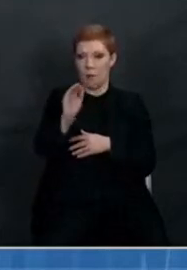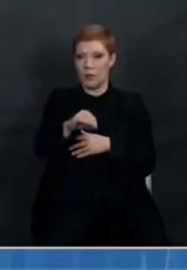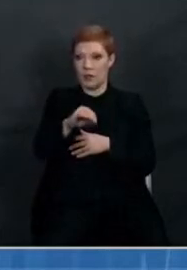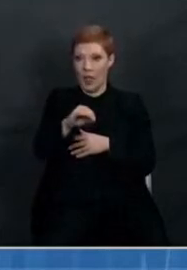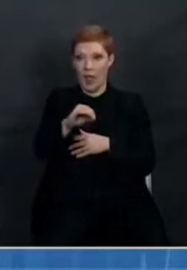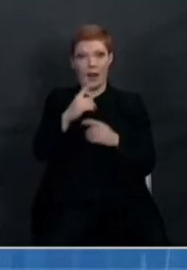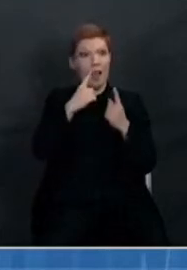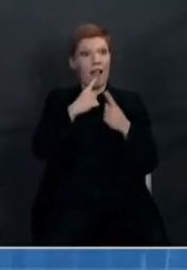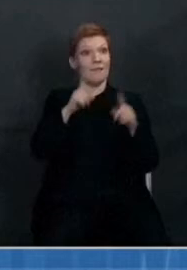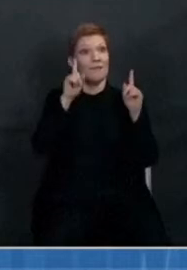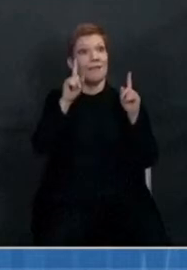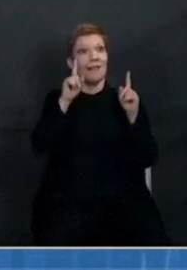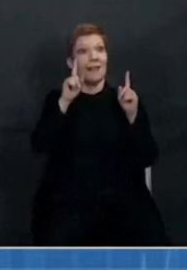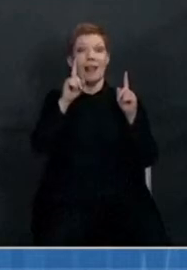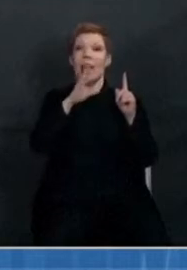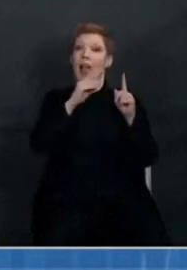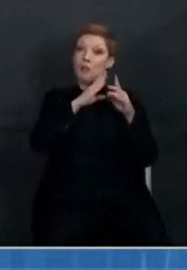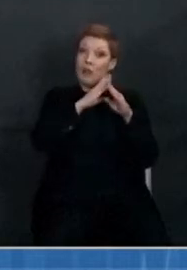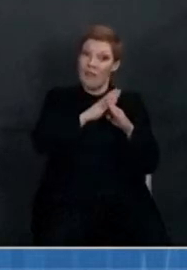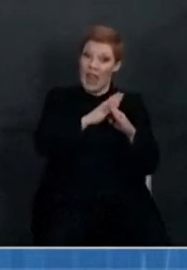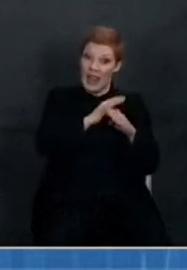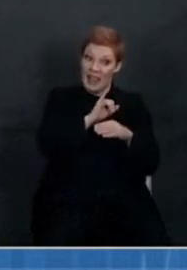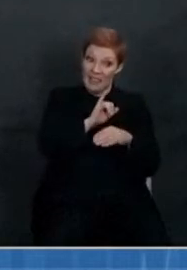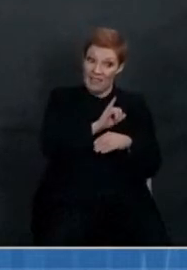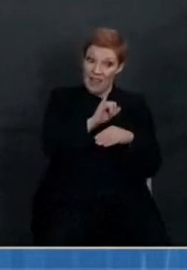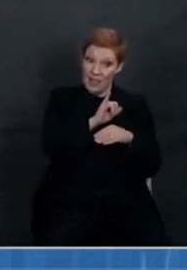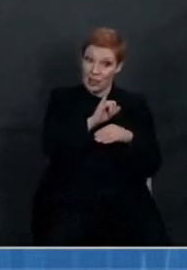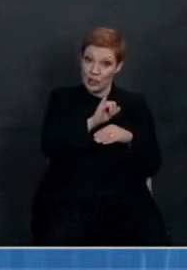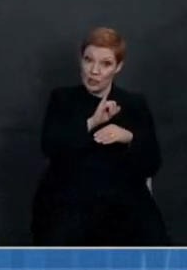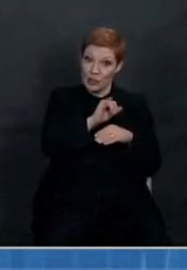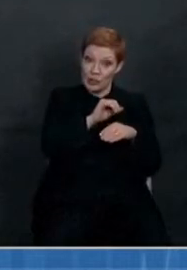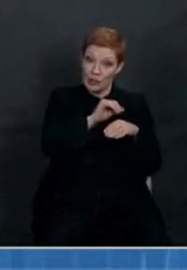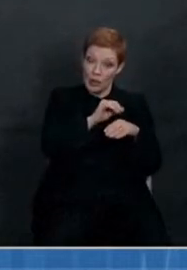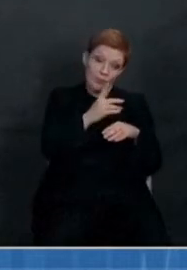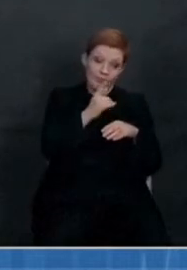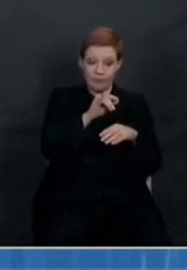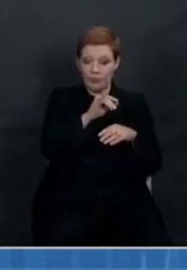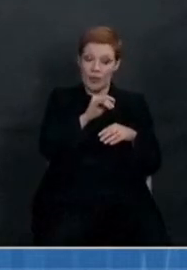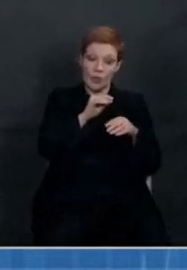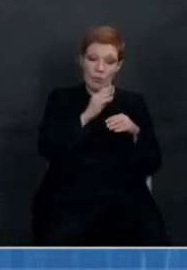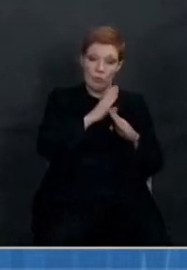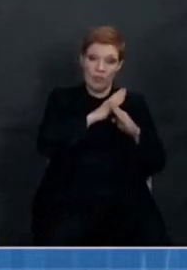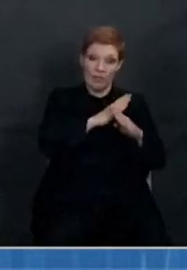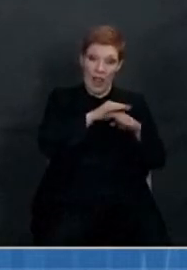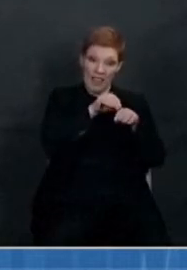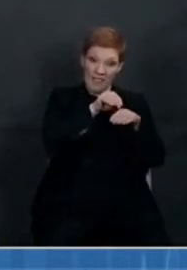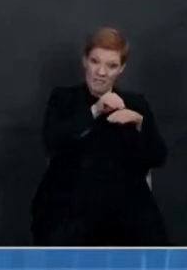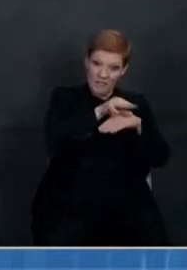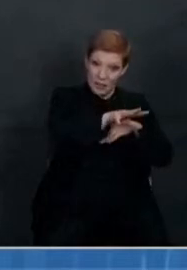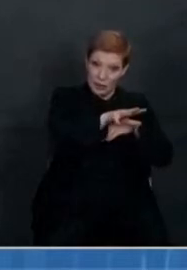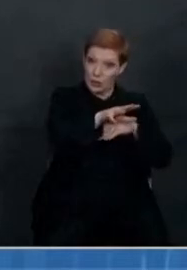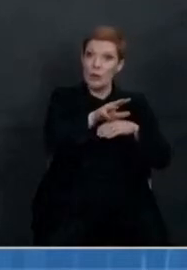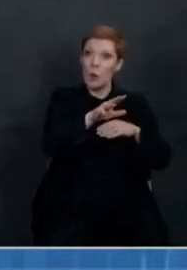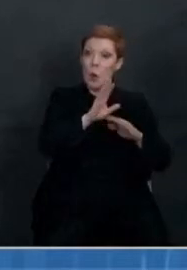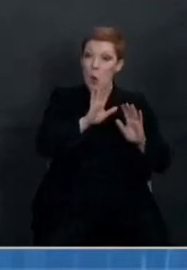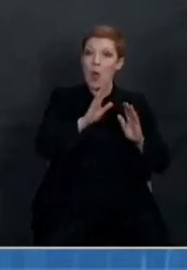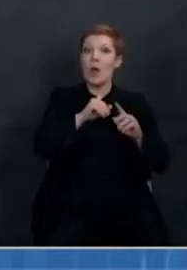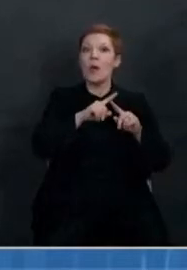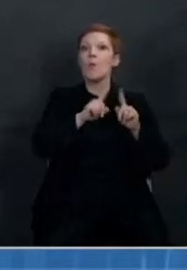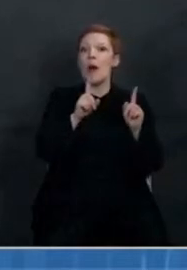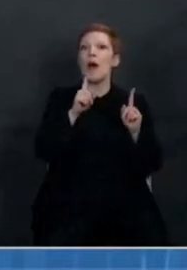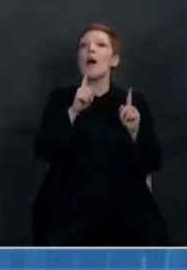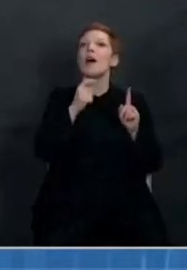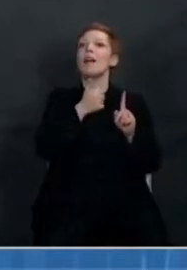it is very important, it you might very, very positively prevent serious illness and